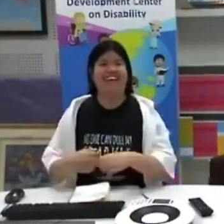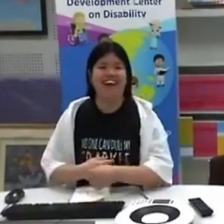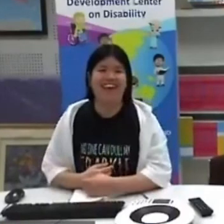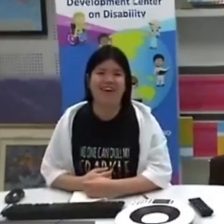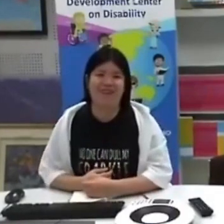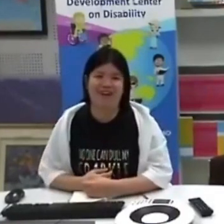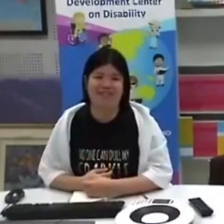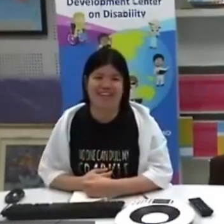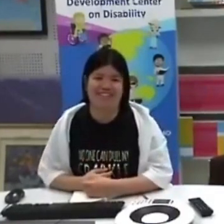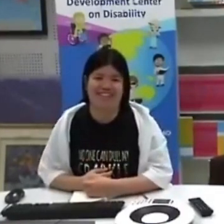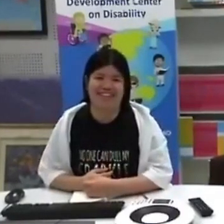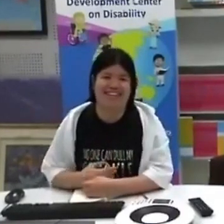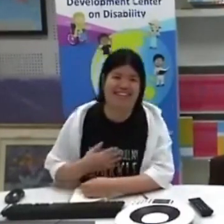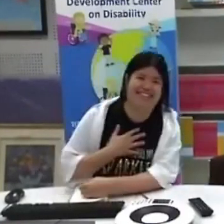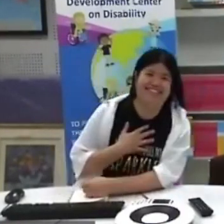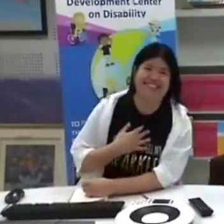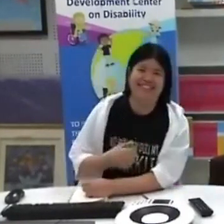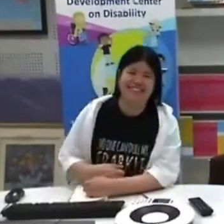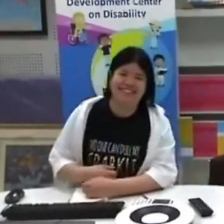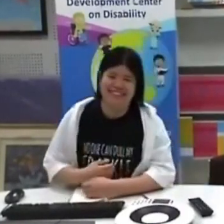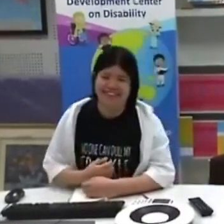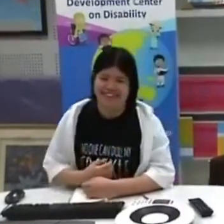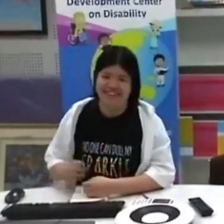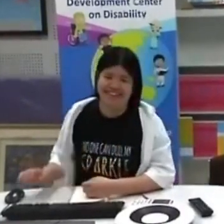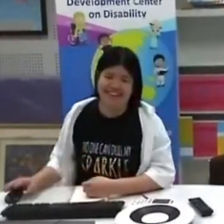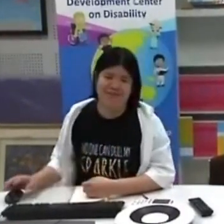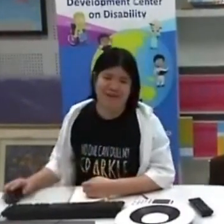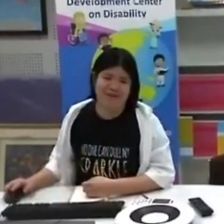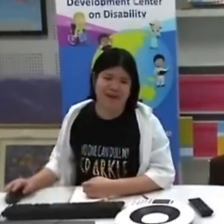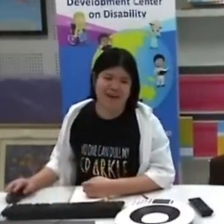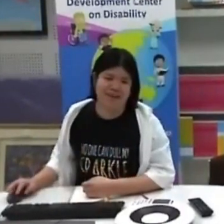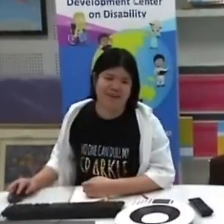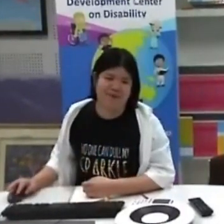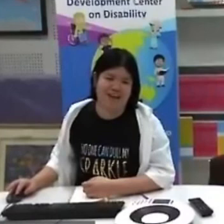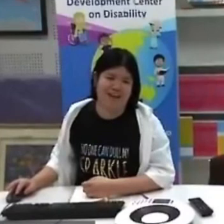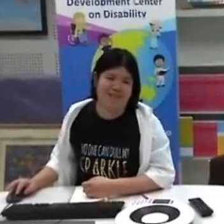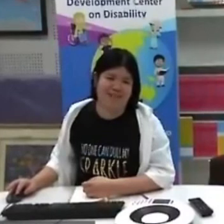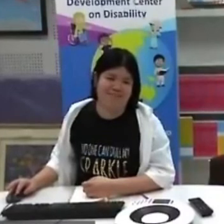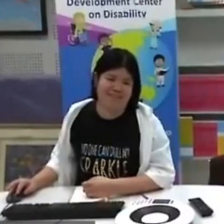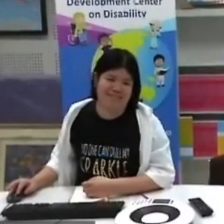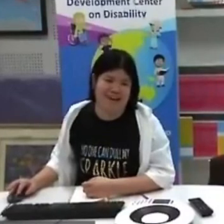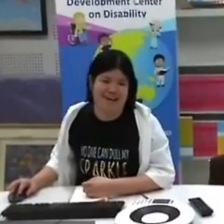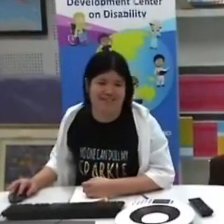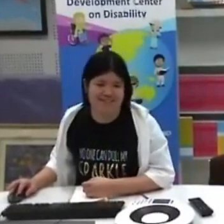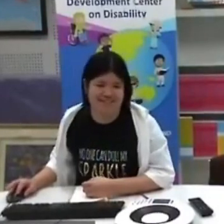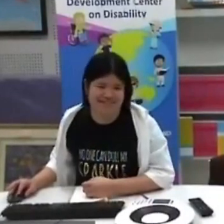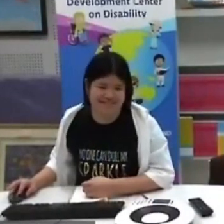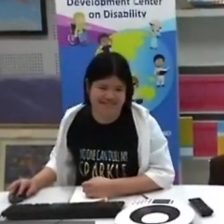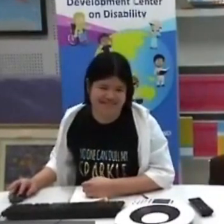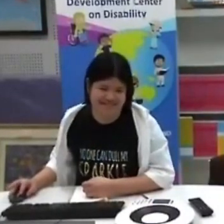I love those, actually. Okay. Thank you, Madam Mona, Madam Cesar.